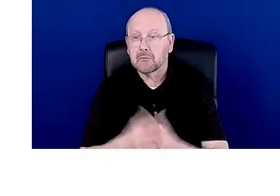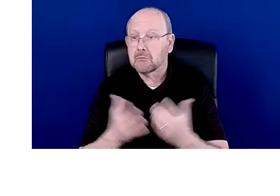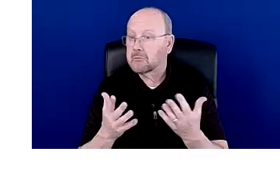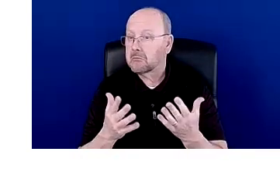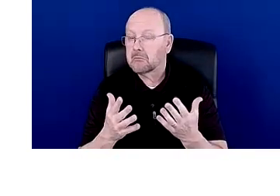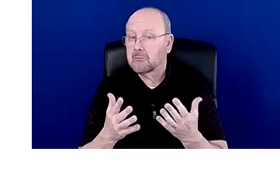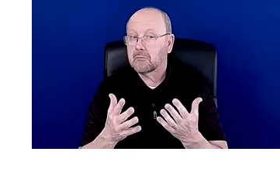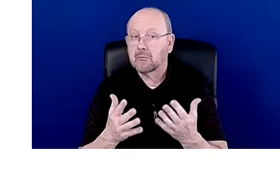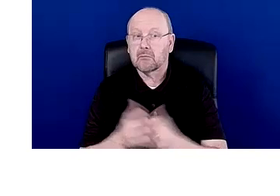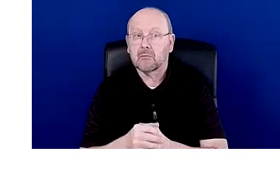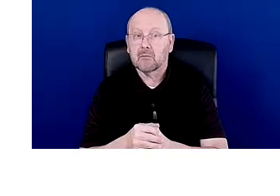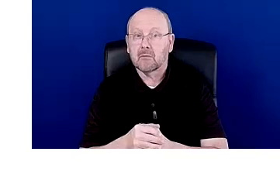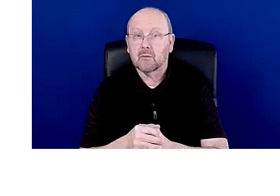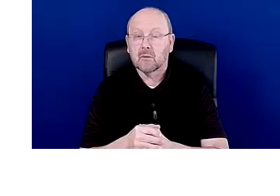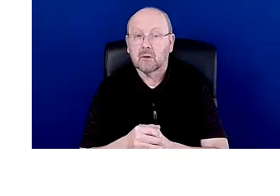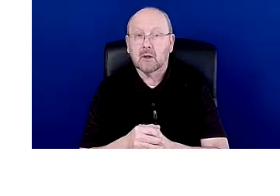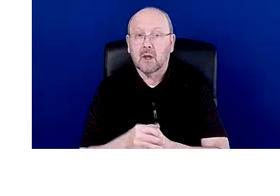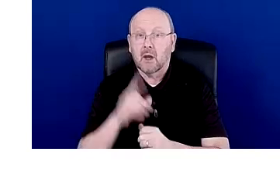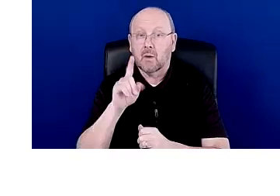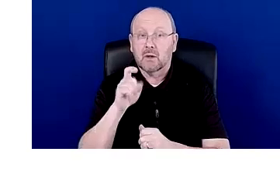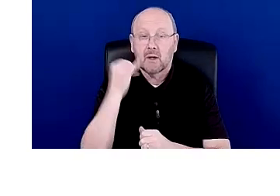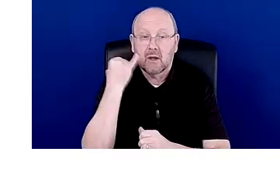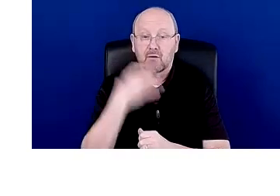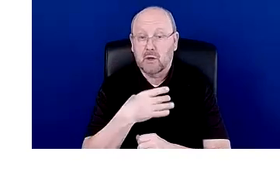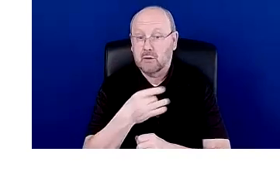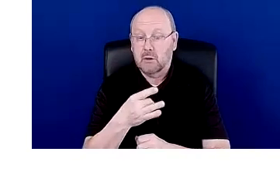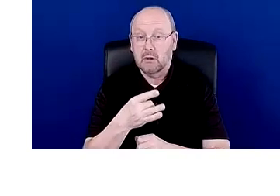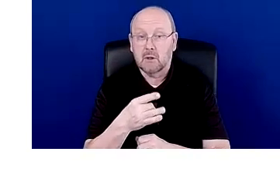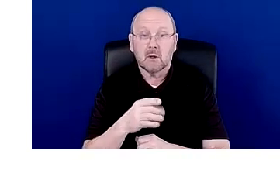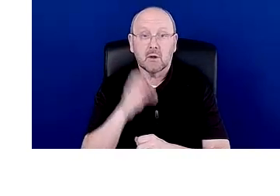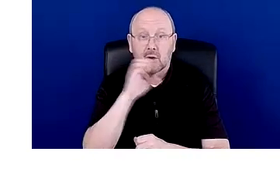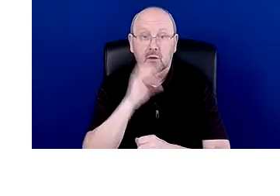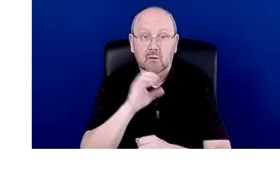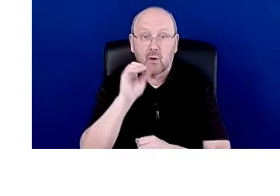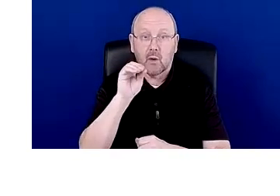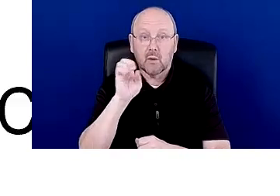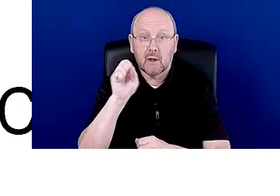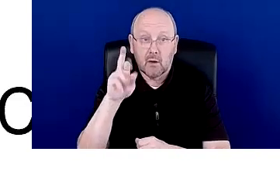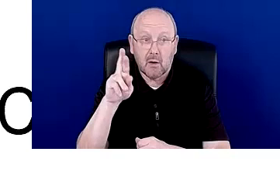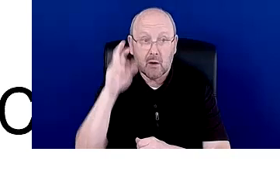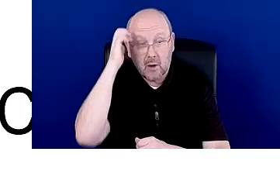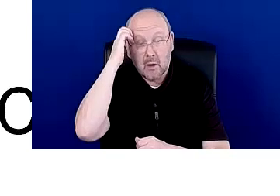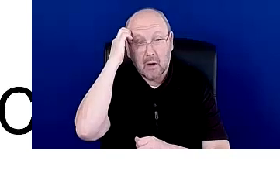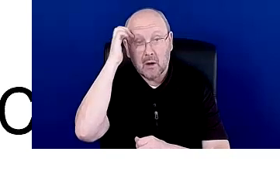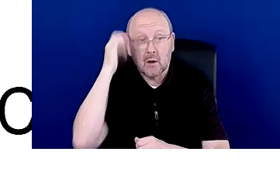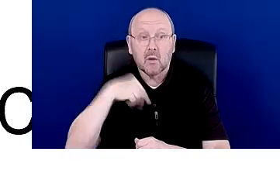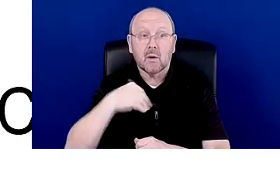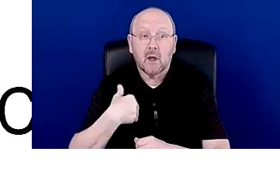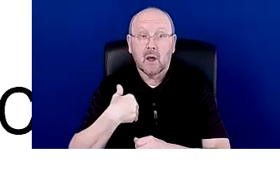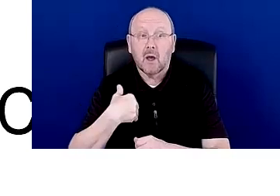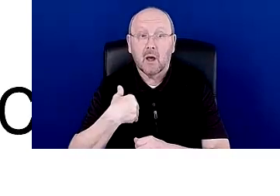So if you're interested in starting to look for OER, we have a few